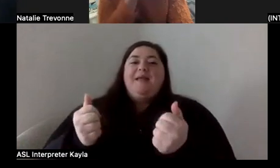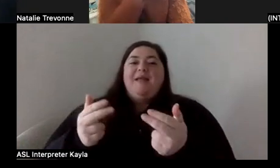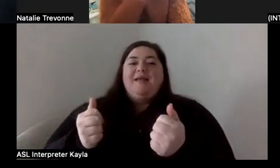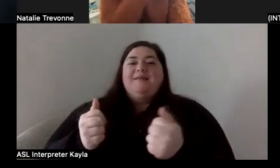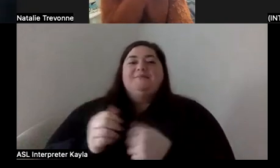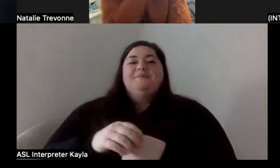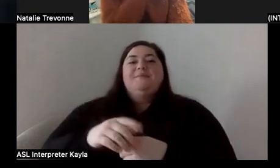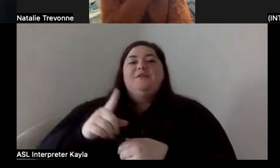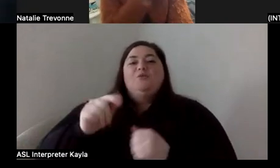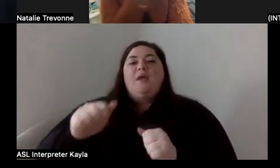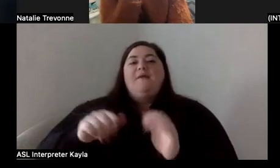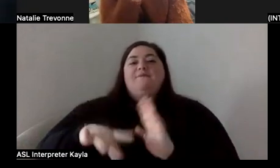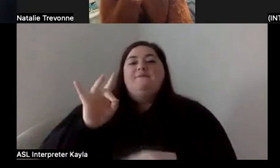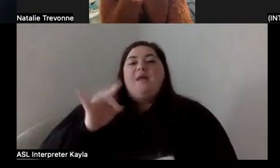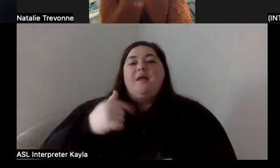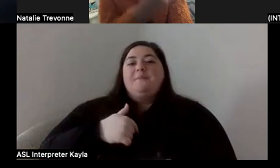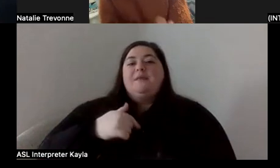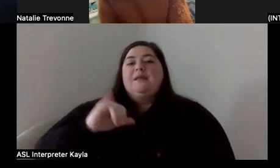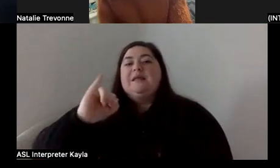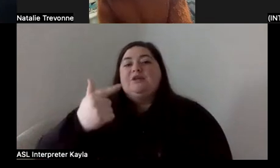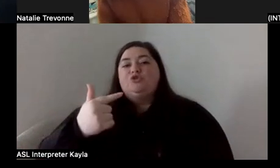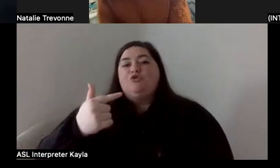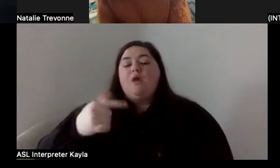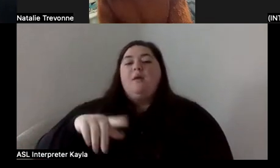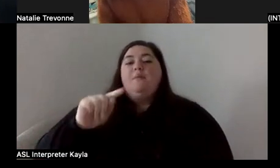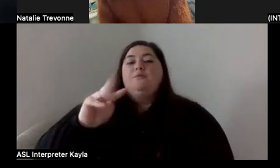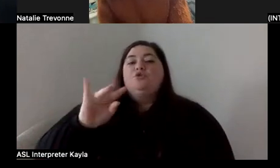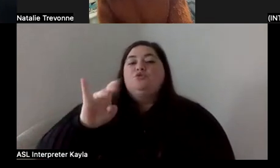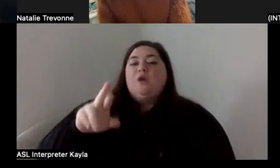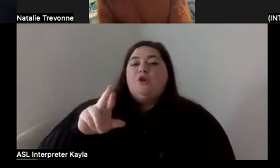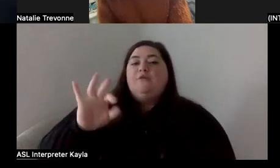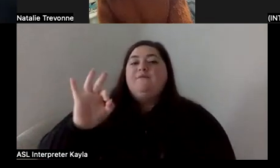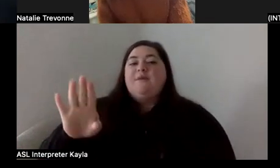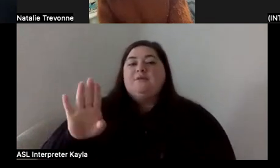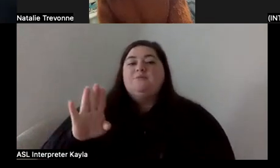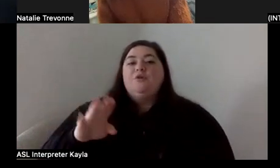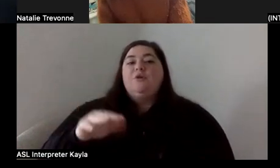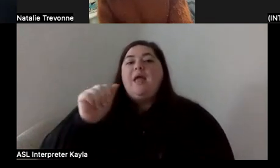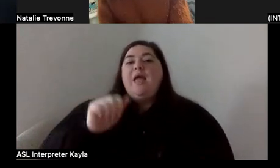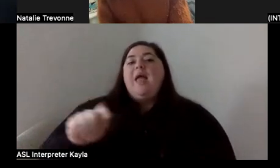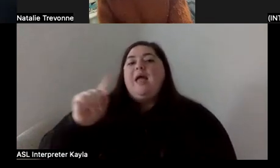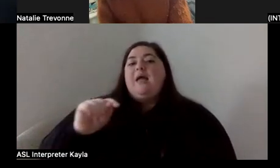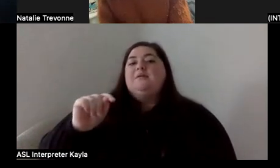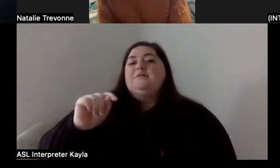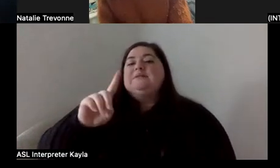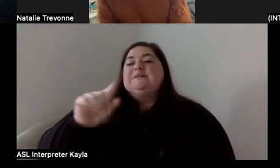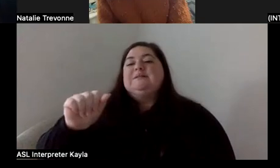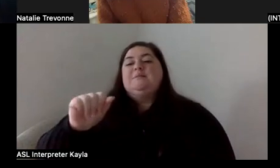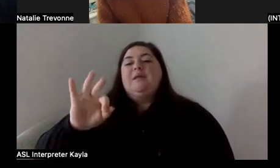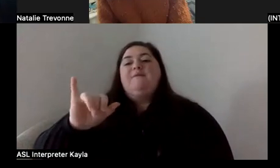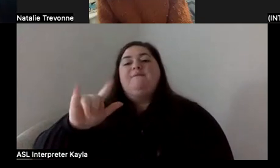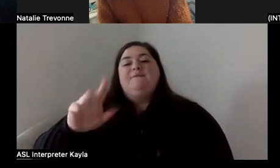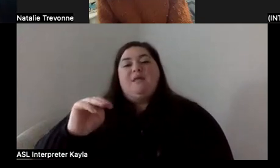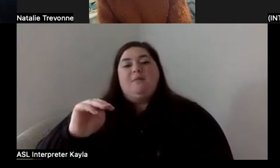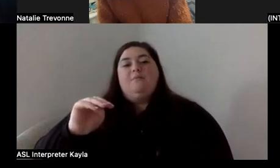you could find me on Instagram, Twitter, Facebook, and also at Disability Film Challenge, which you could find